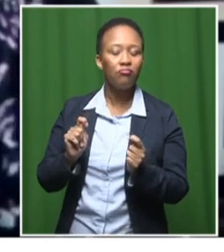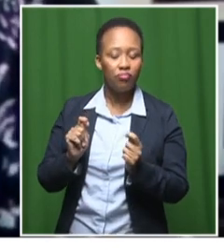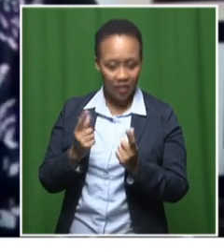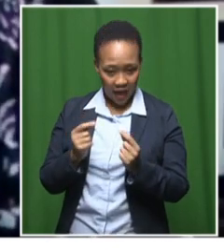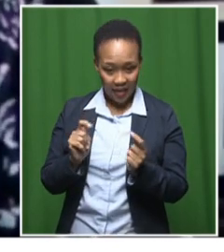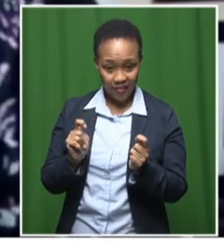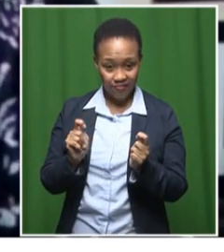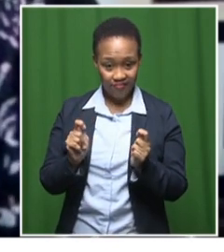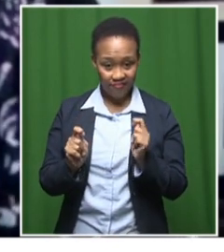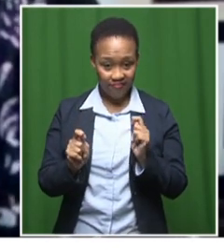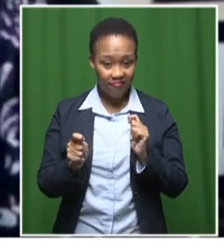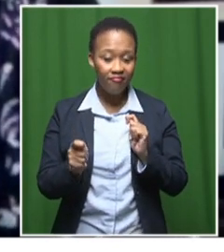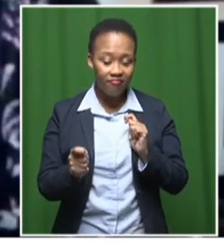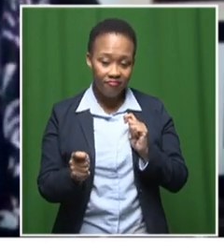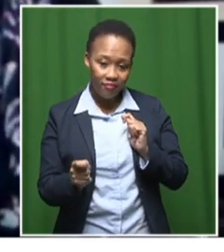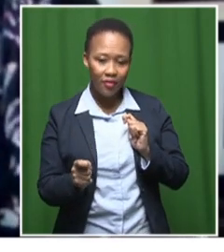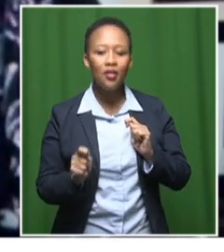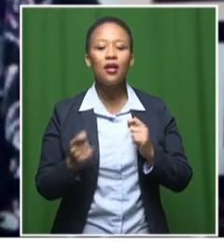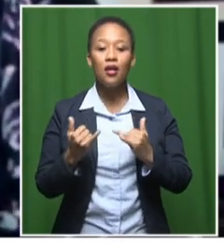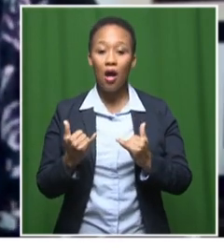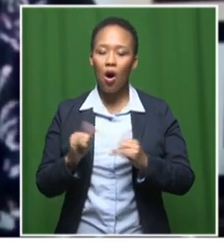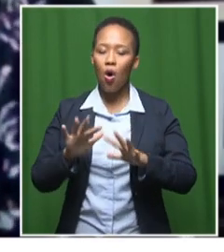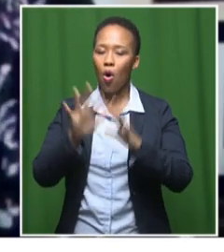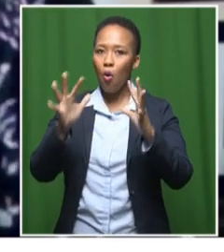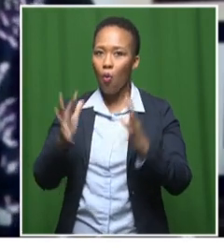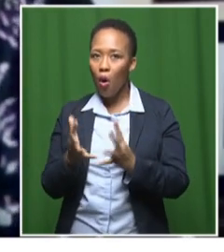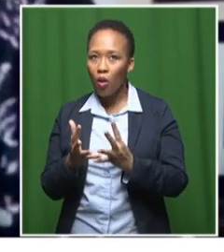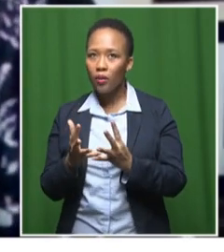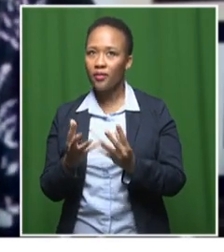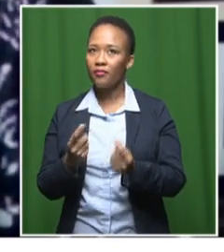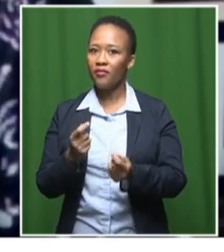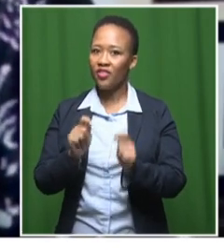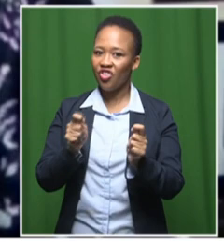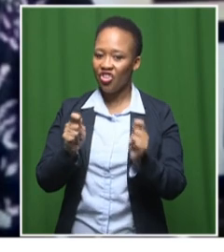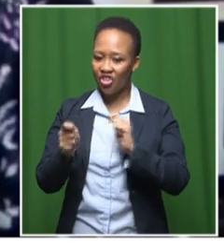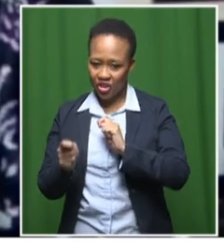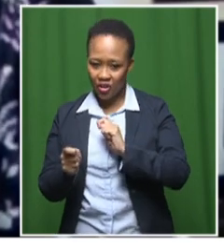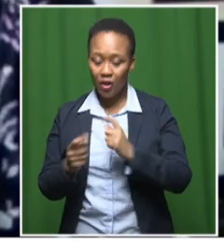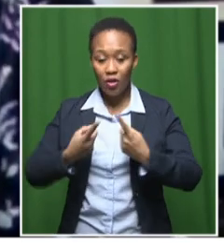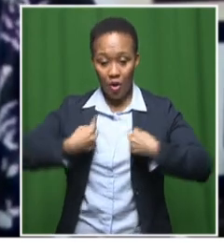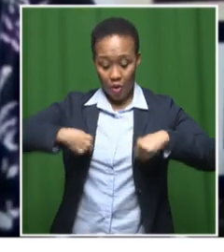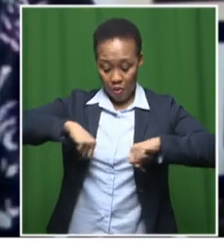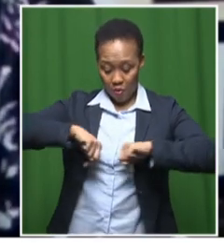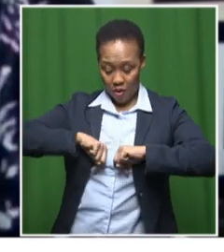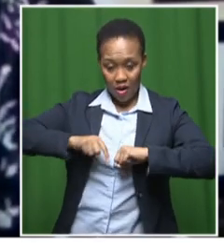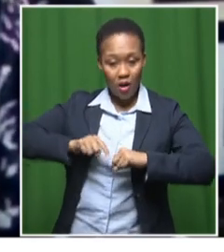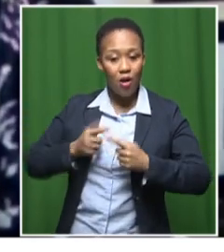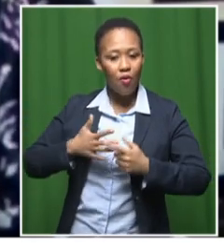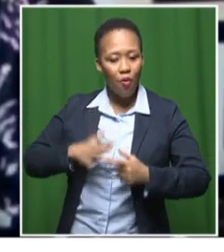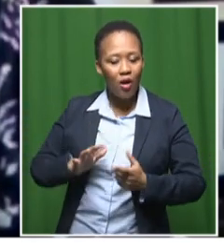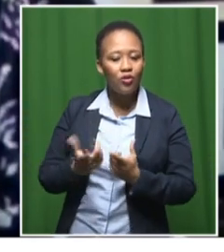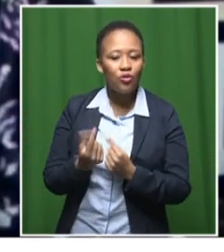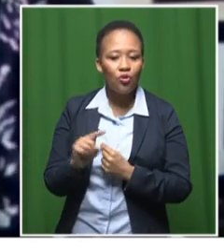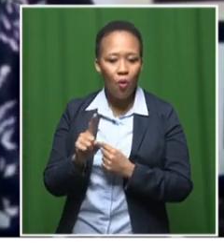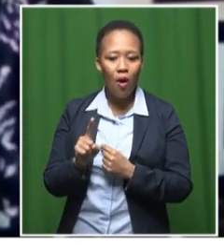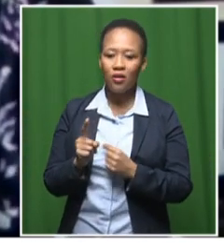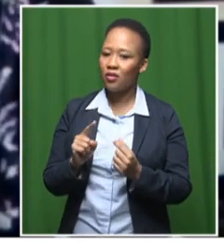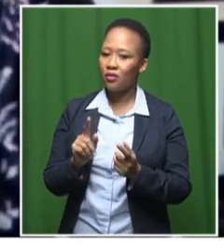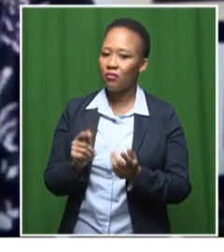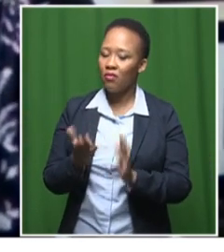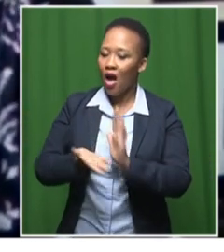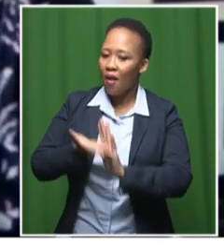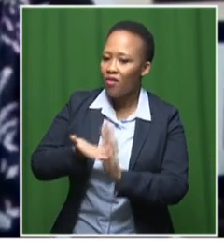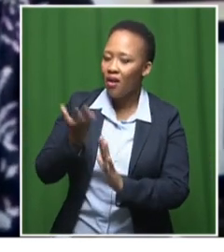in the world around us since then. So being a panto, we like to try and be up to date with current news, current